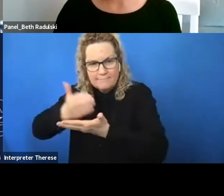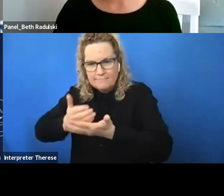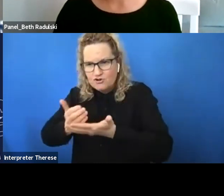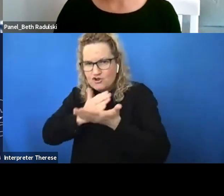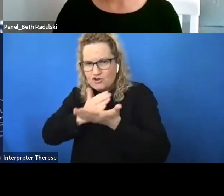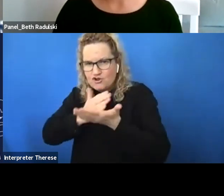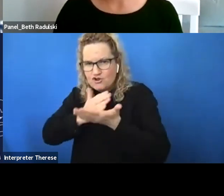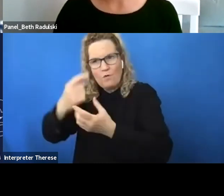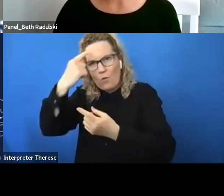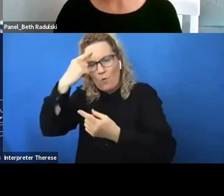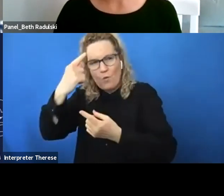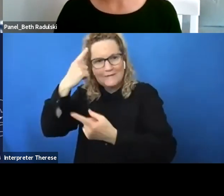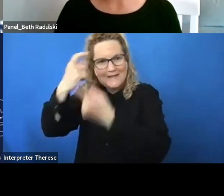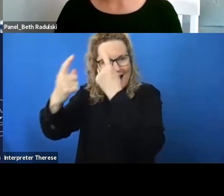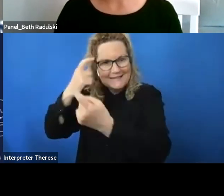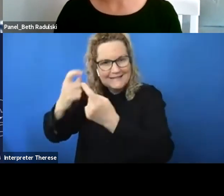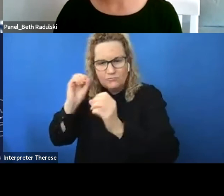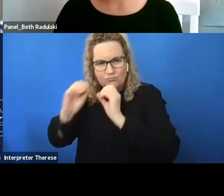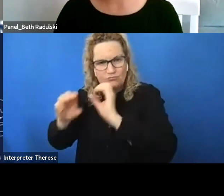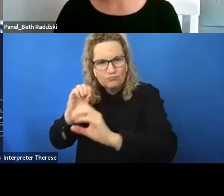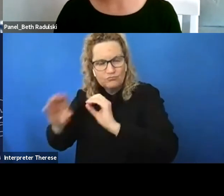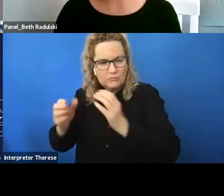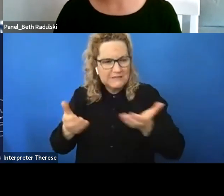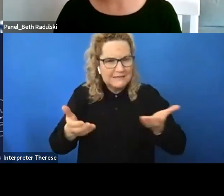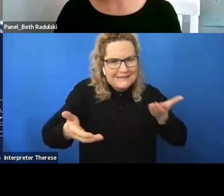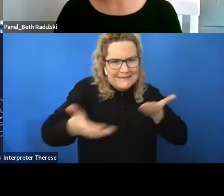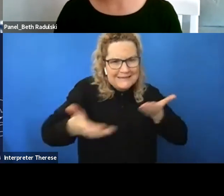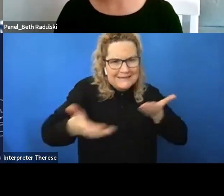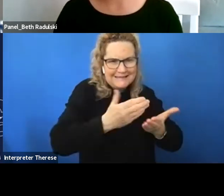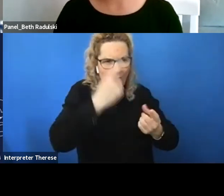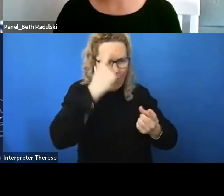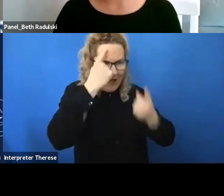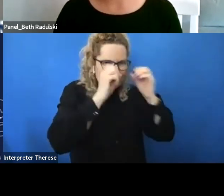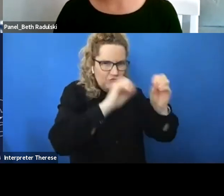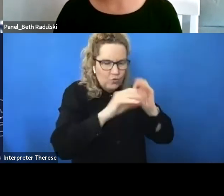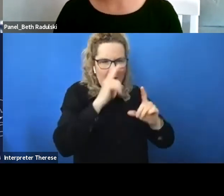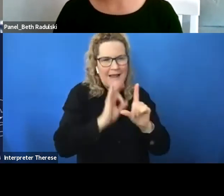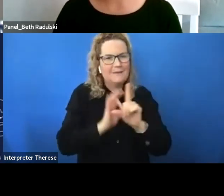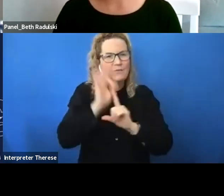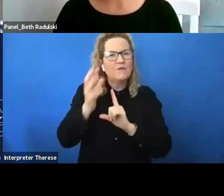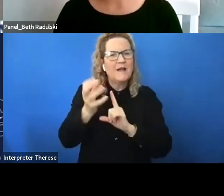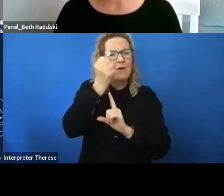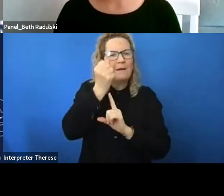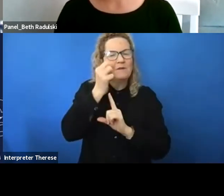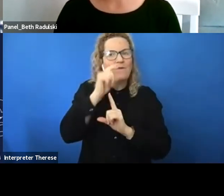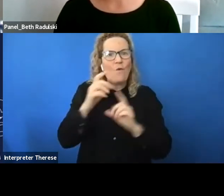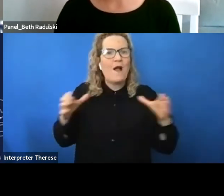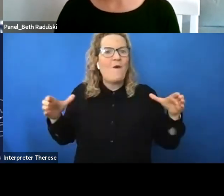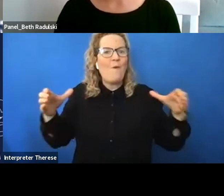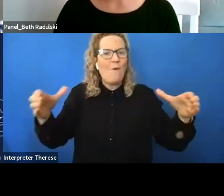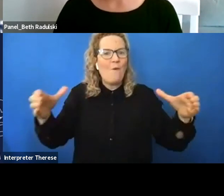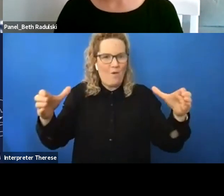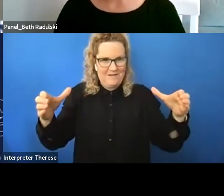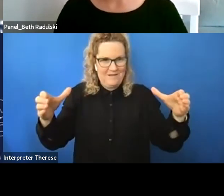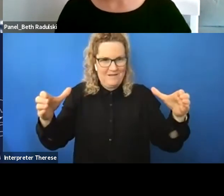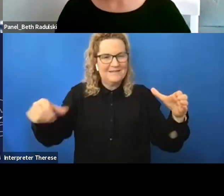ideas so that we can get um better outcomes for the collective by hearing